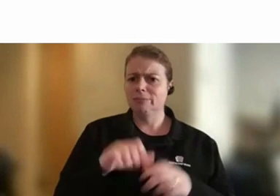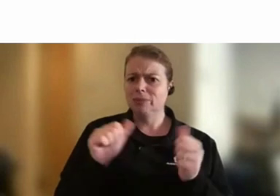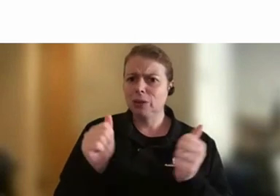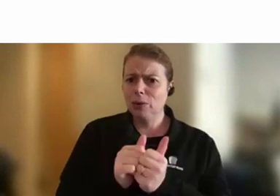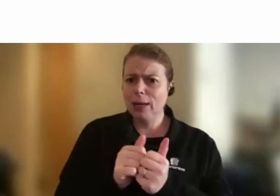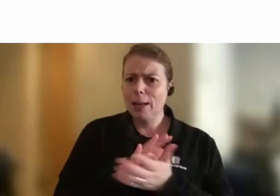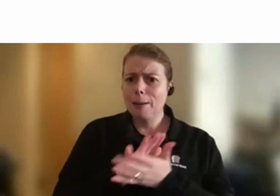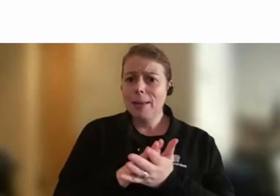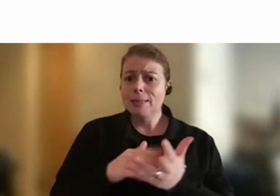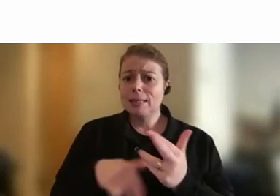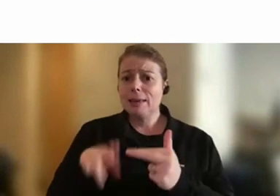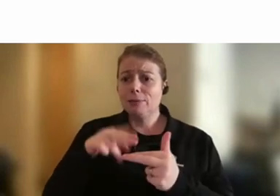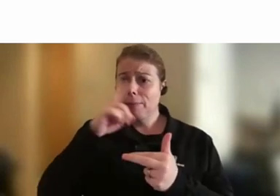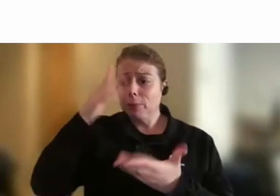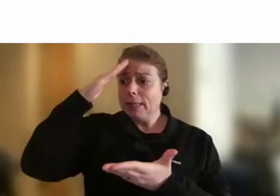organisations.